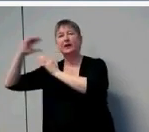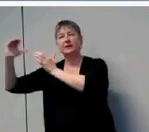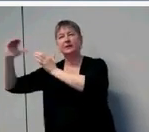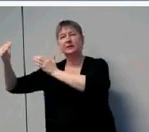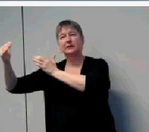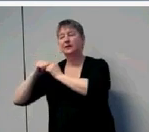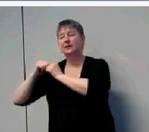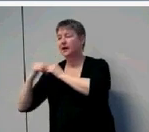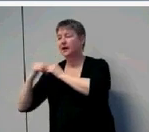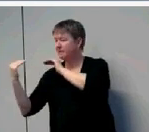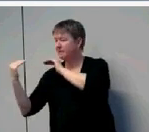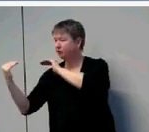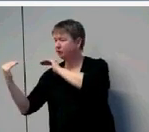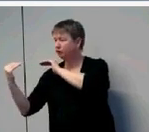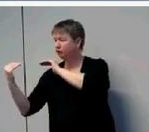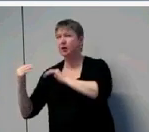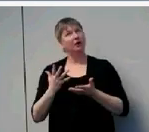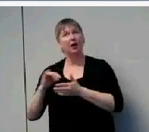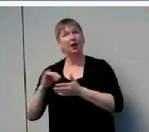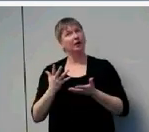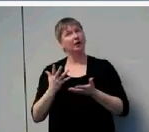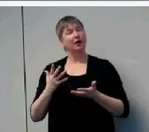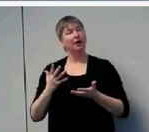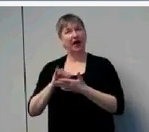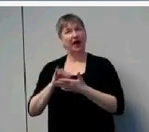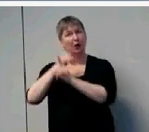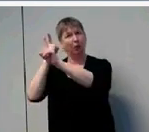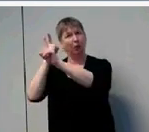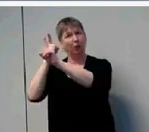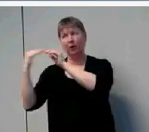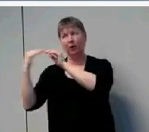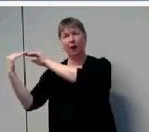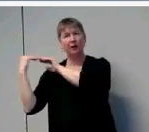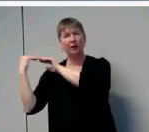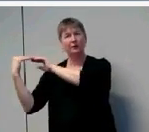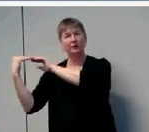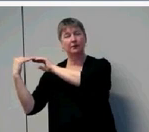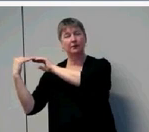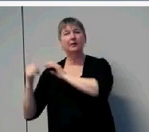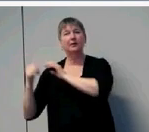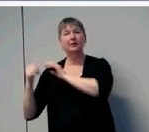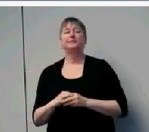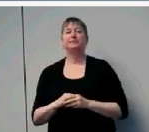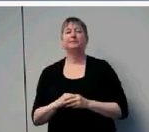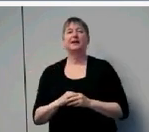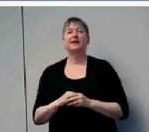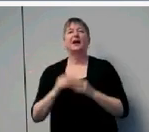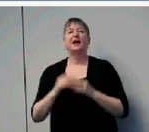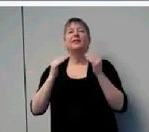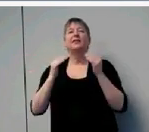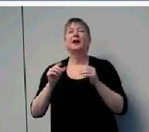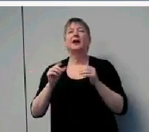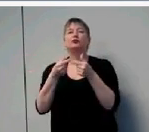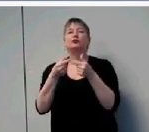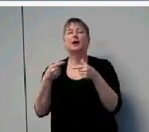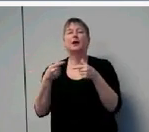hearing peers on that. That's where we want them. And then I'd like to point over here to grammar, the self-scaled score.